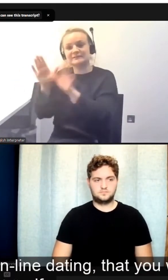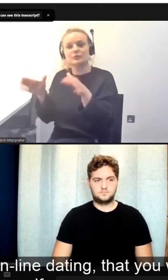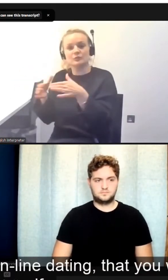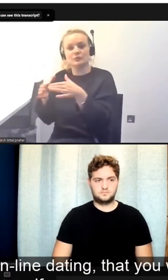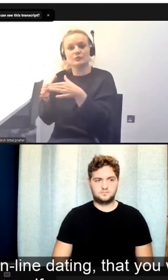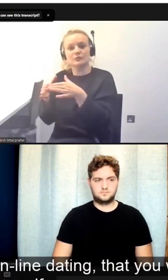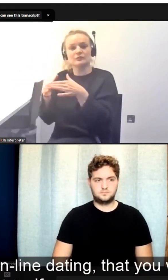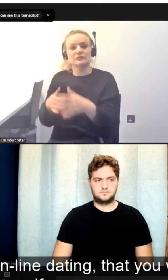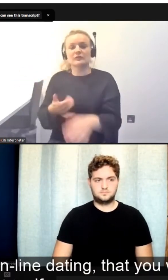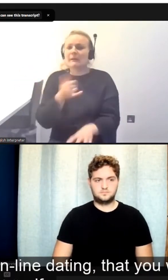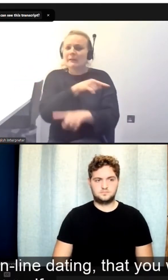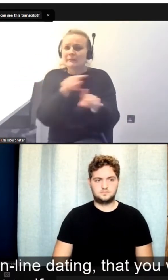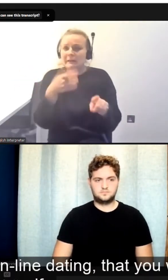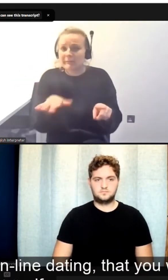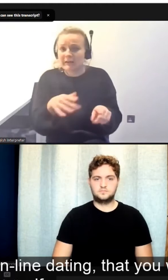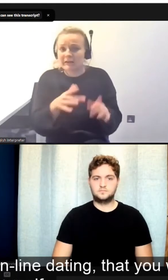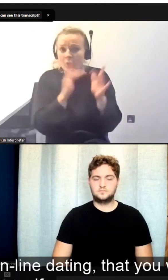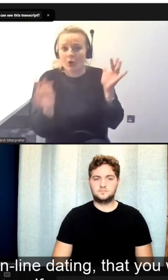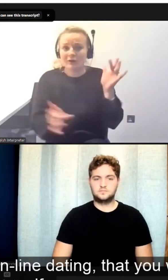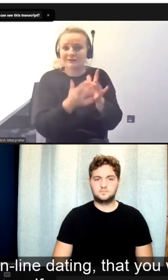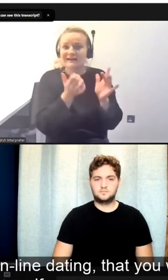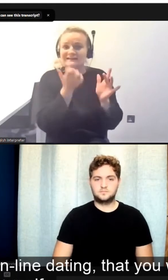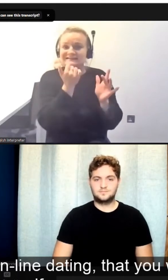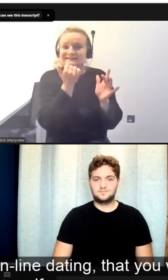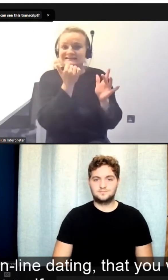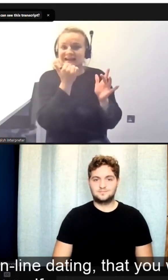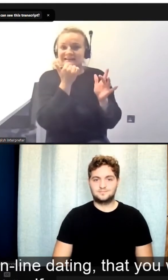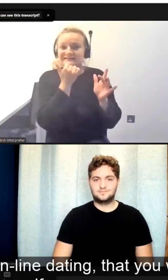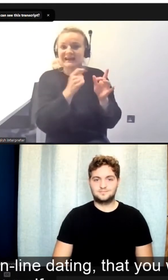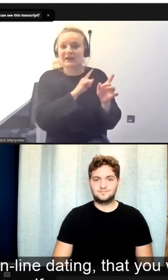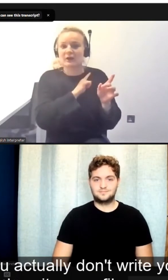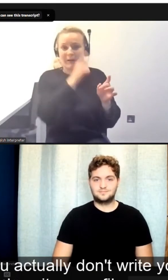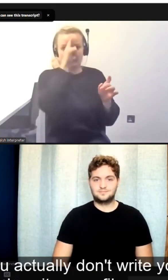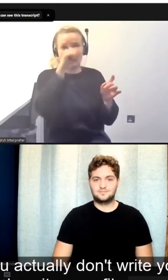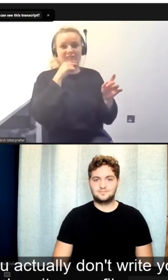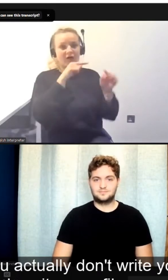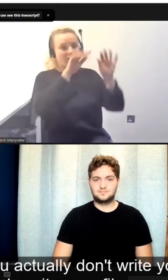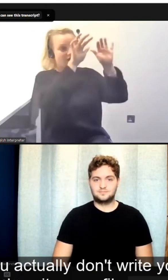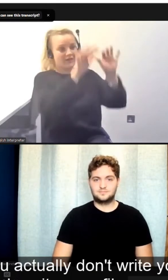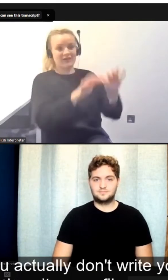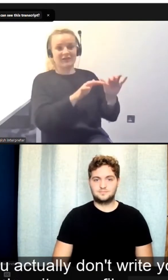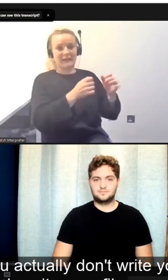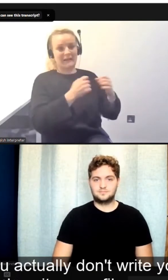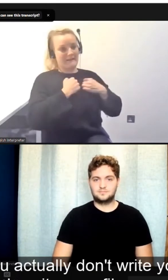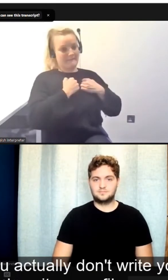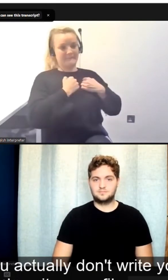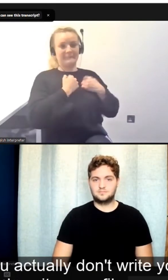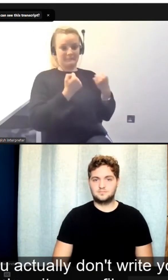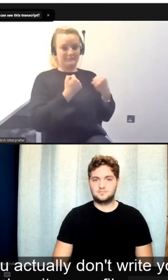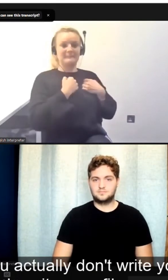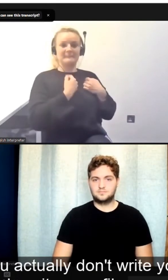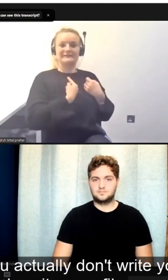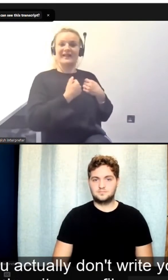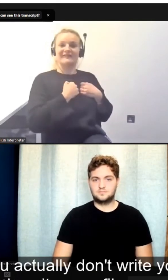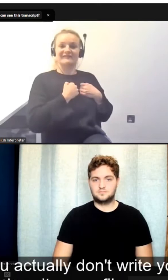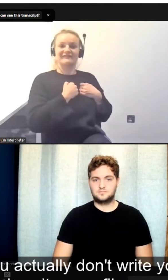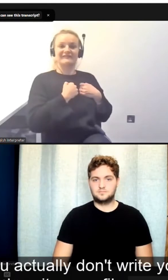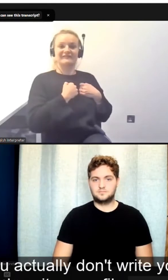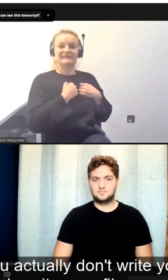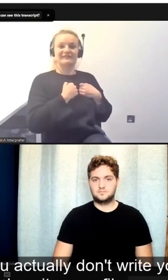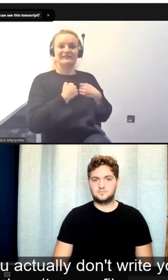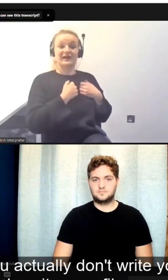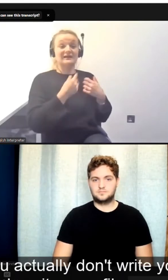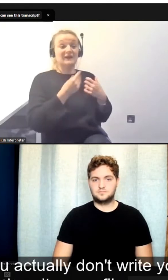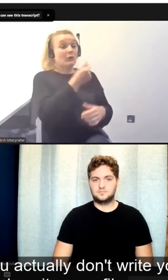sort of online dating that you write a profile about yourself. And there are sites that exist where you actually